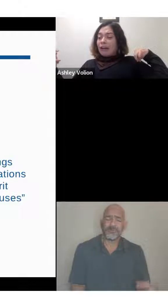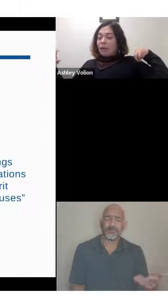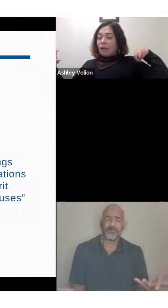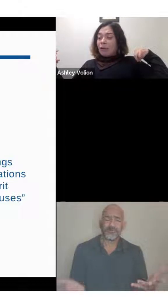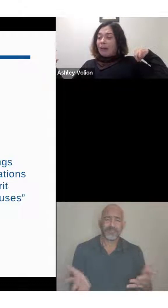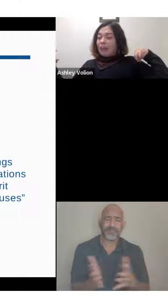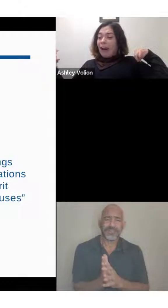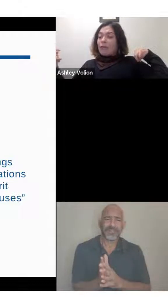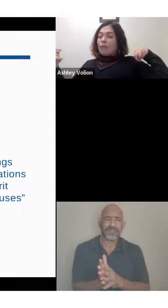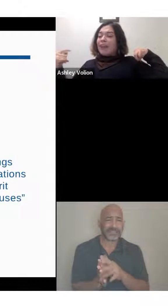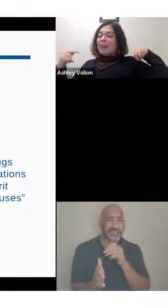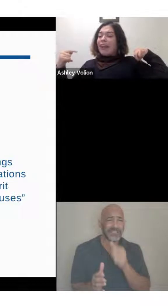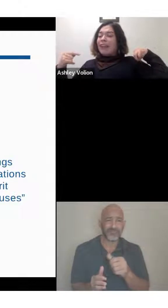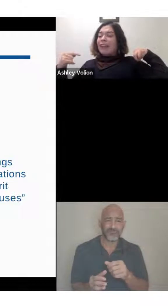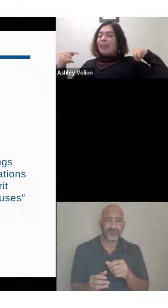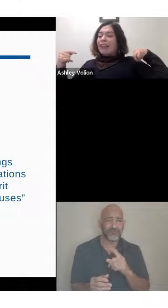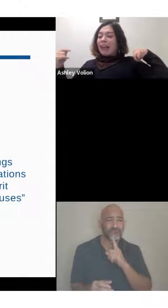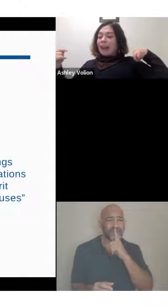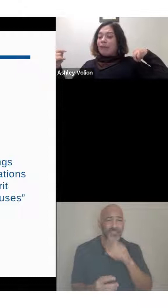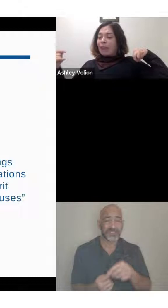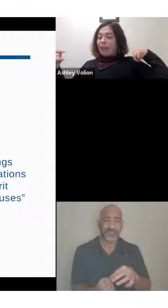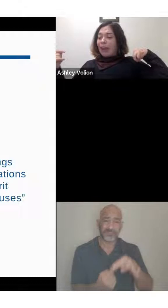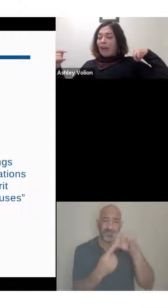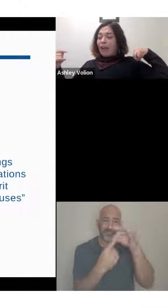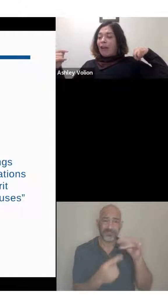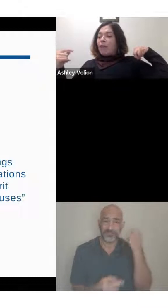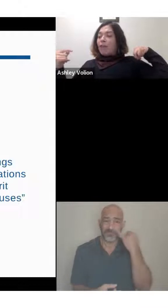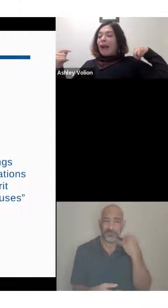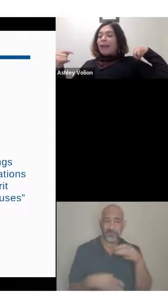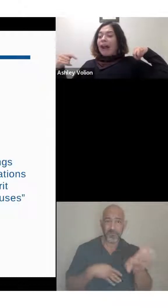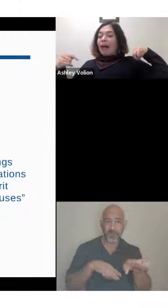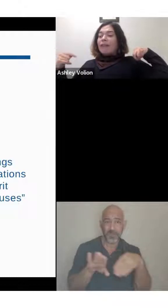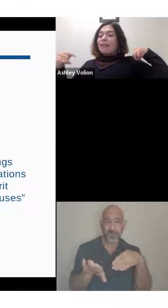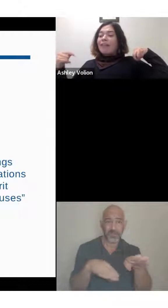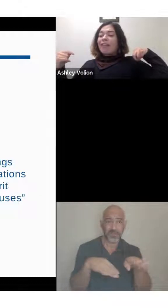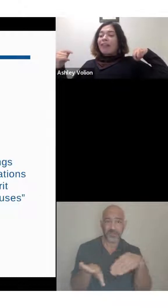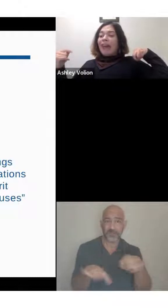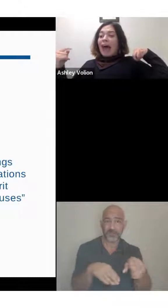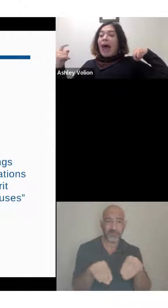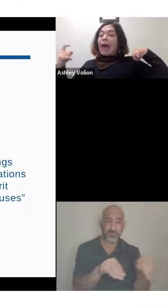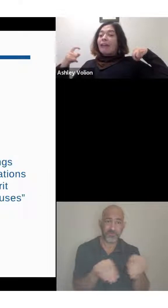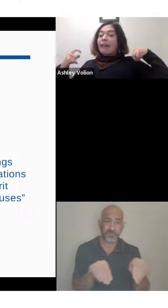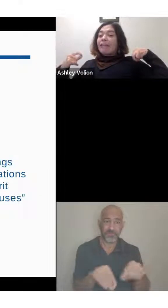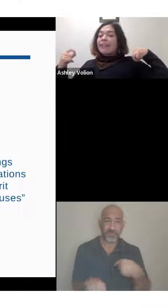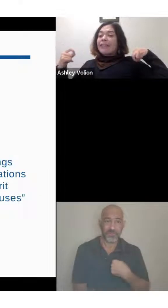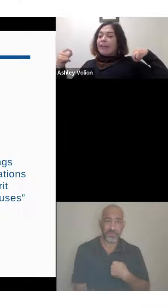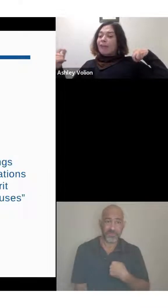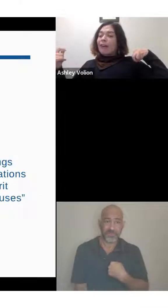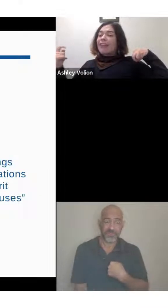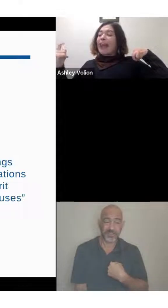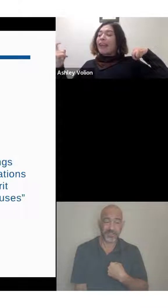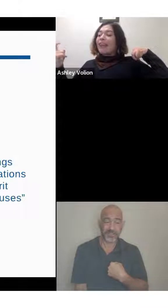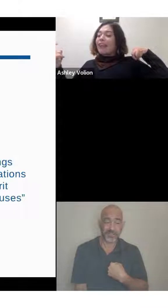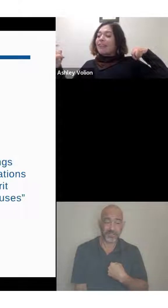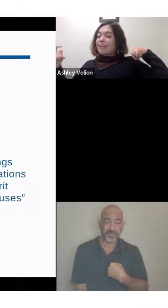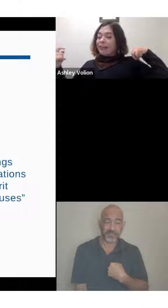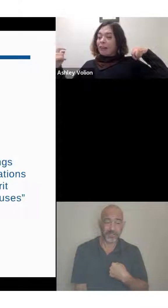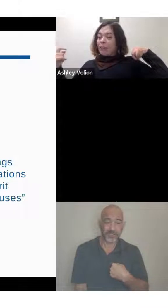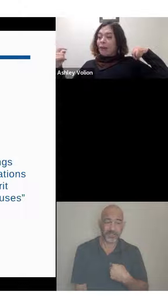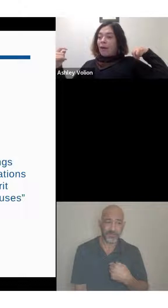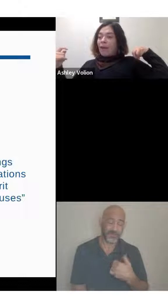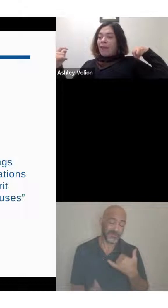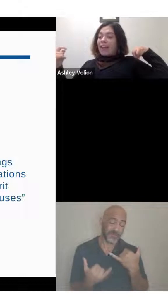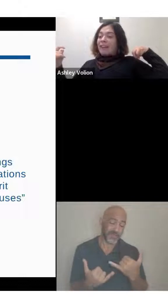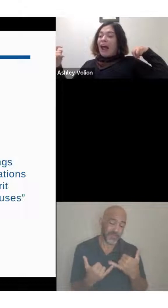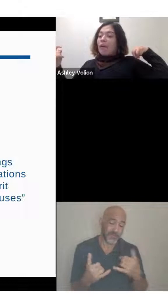or moving around? Because anything that I'm doing right now is something that I love to do or that I like to